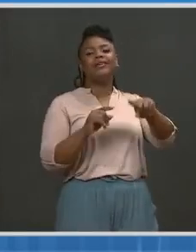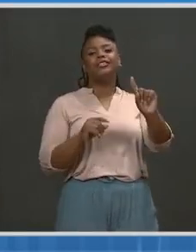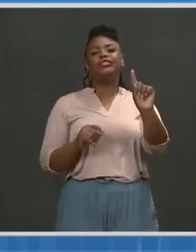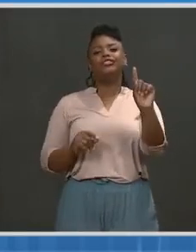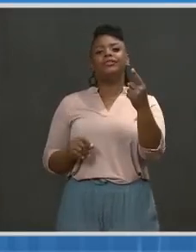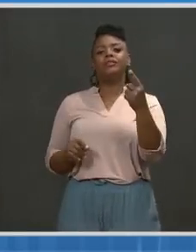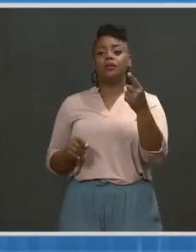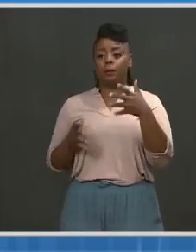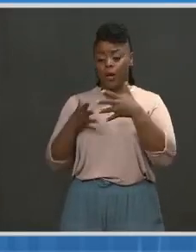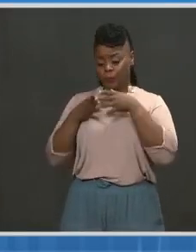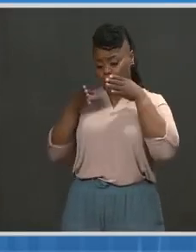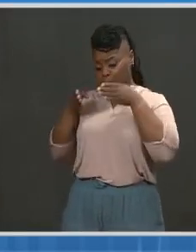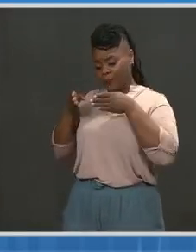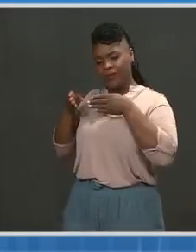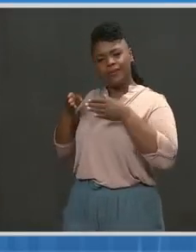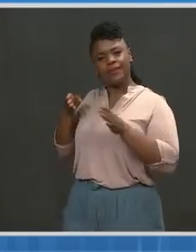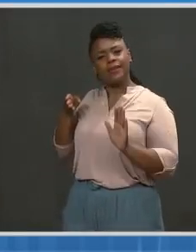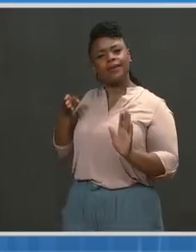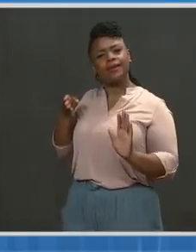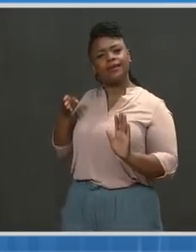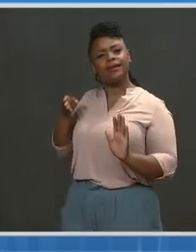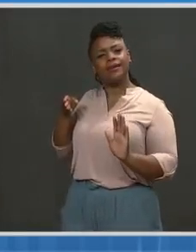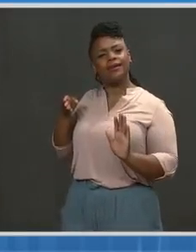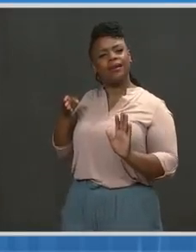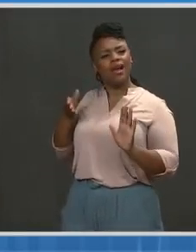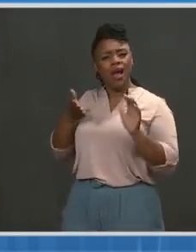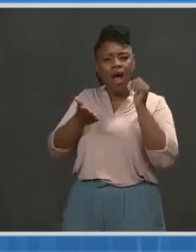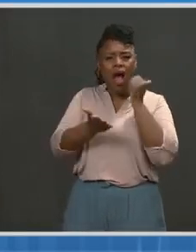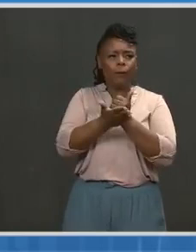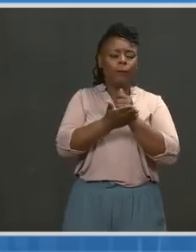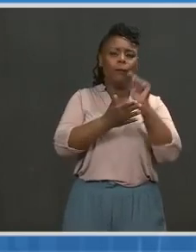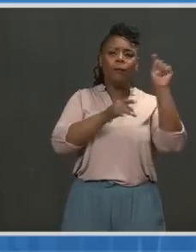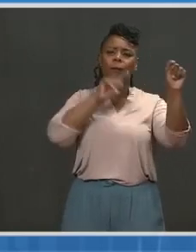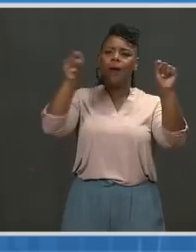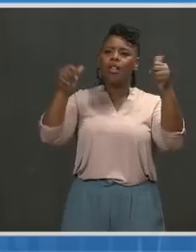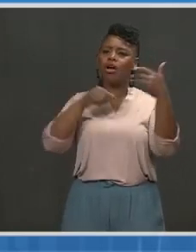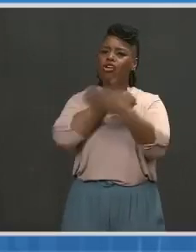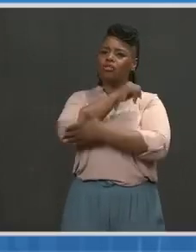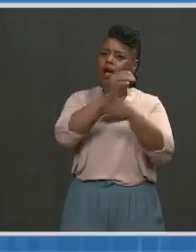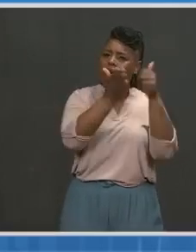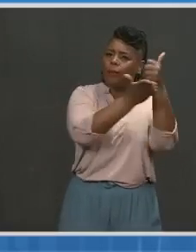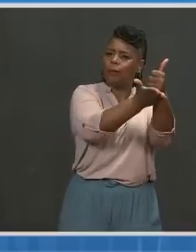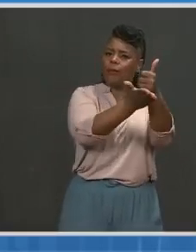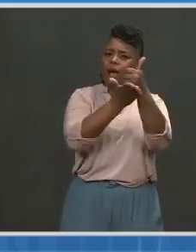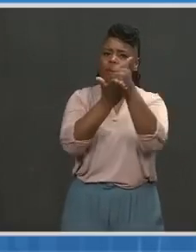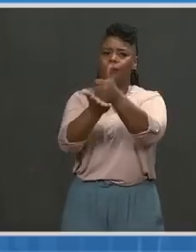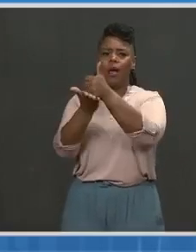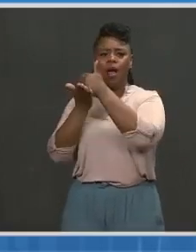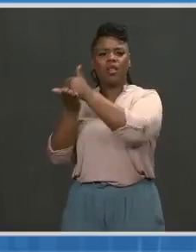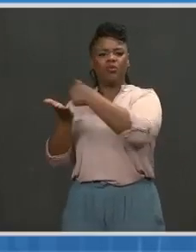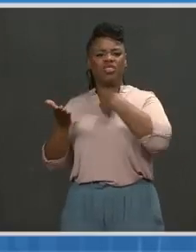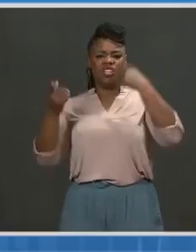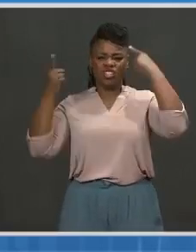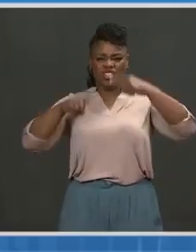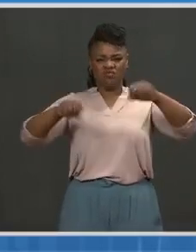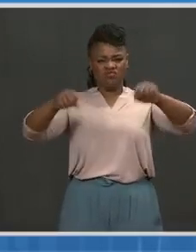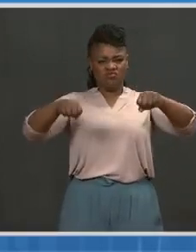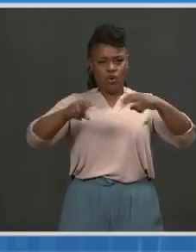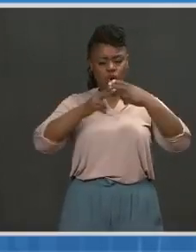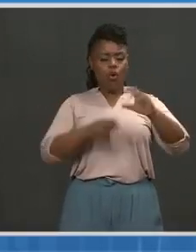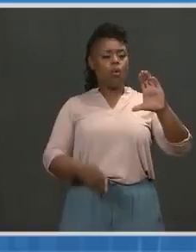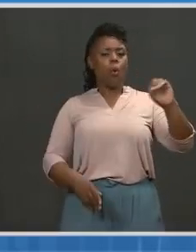successful in dealing with it. So, our work with COVAX to make the leading investment and the first investment and get that moving quickly.